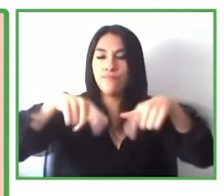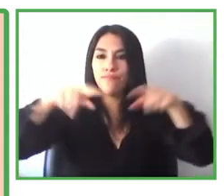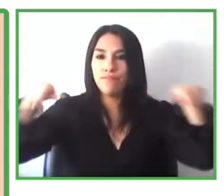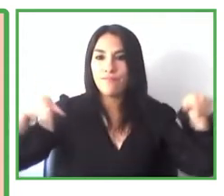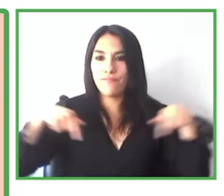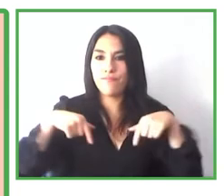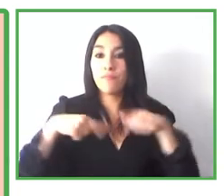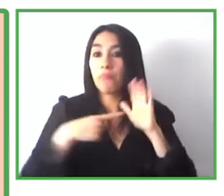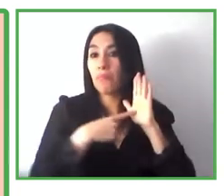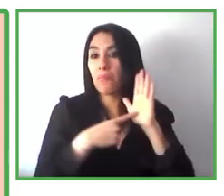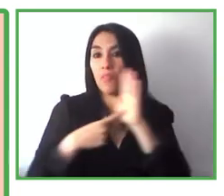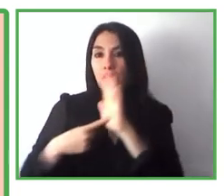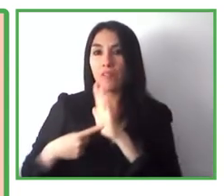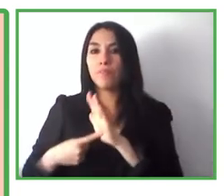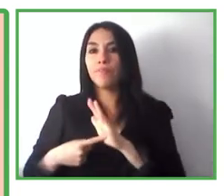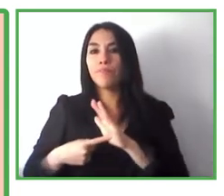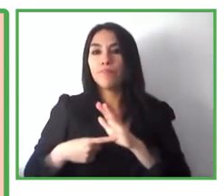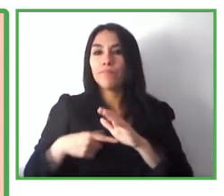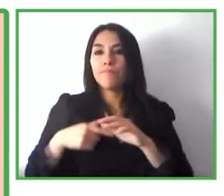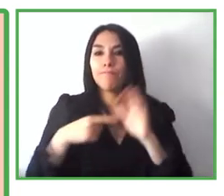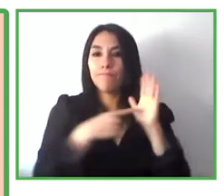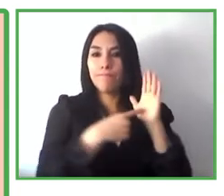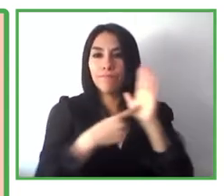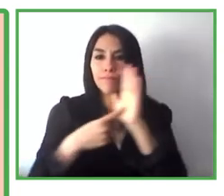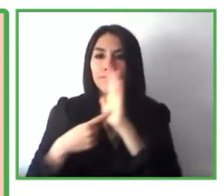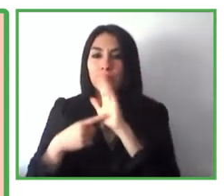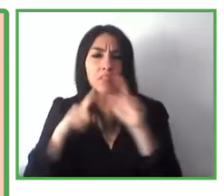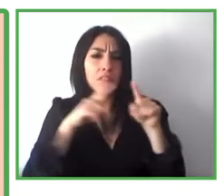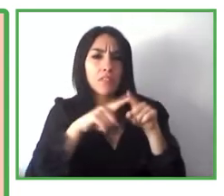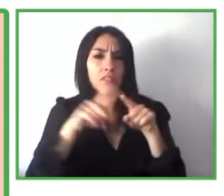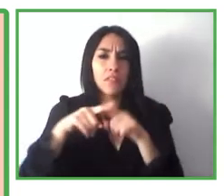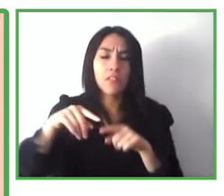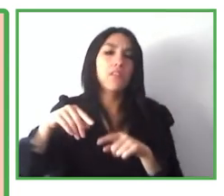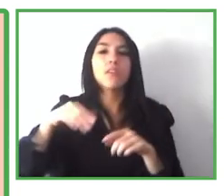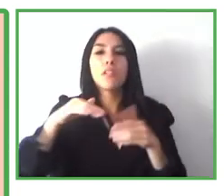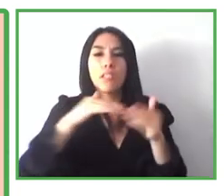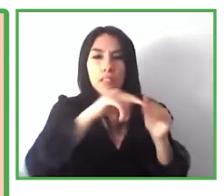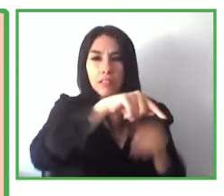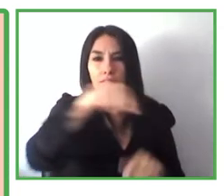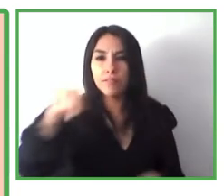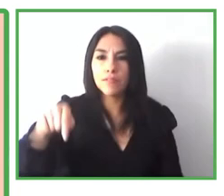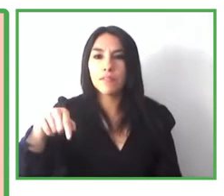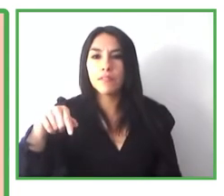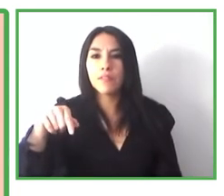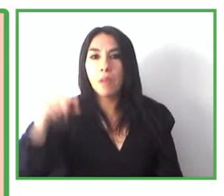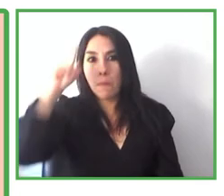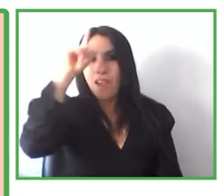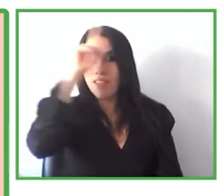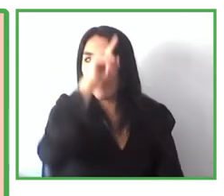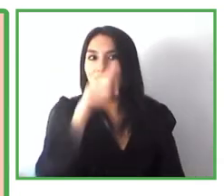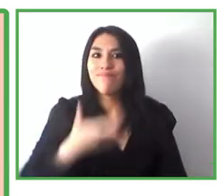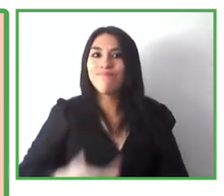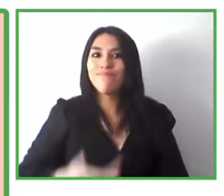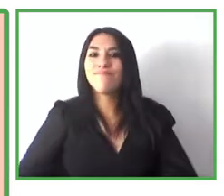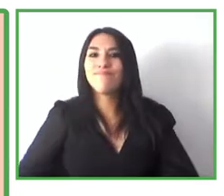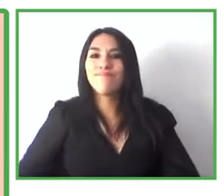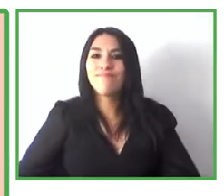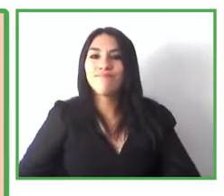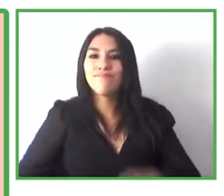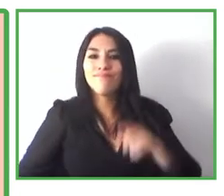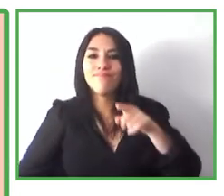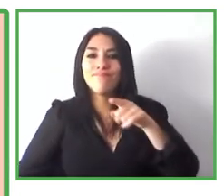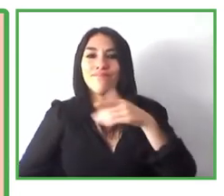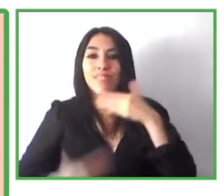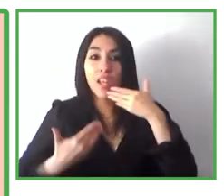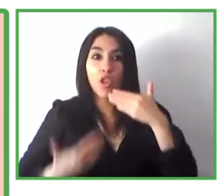areas where products are showcased in different areas of the stores in Barcelona. So